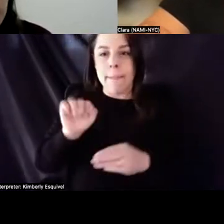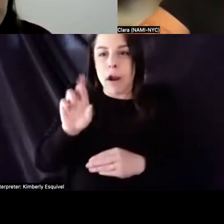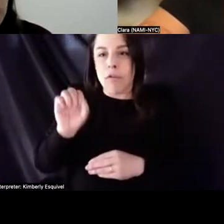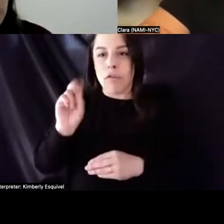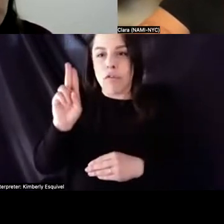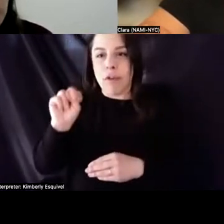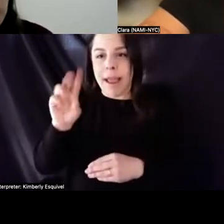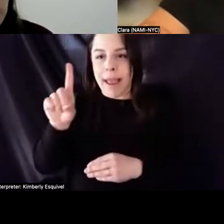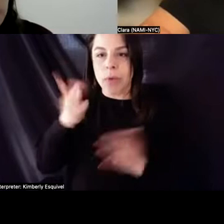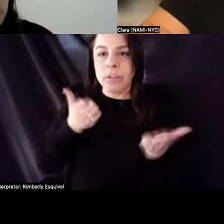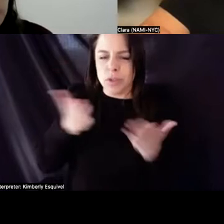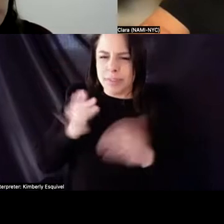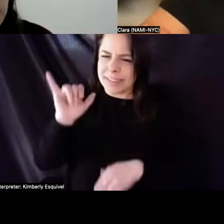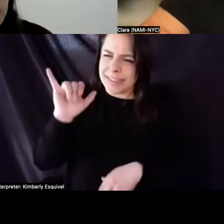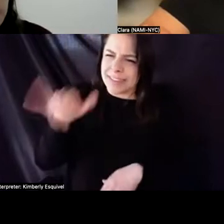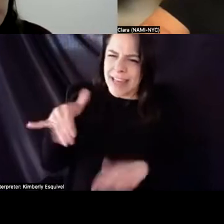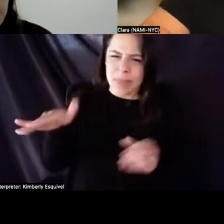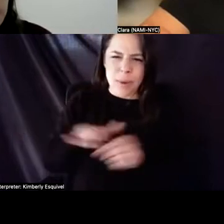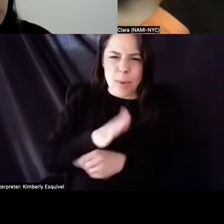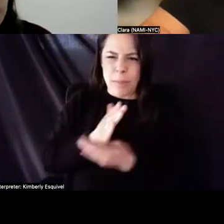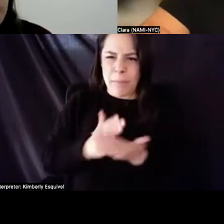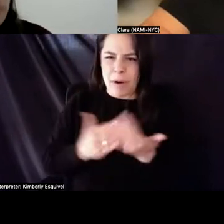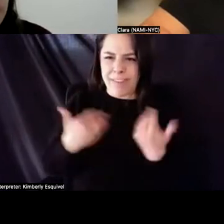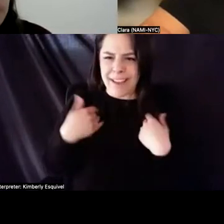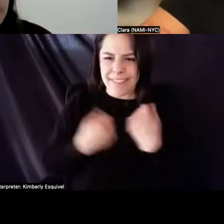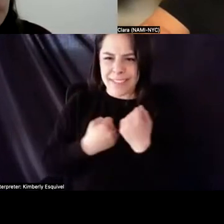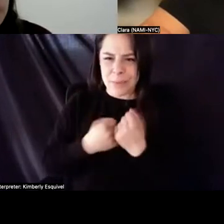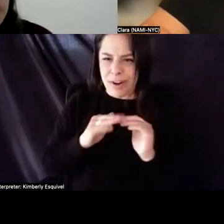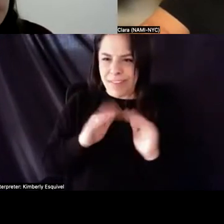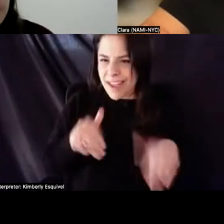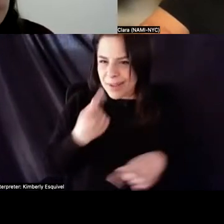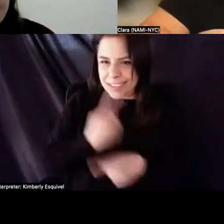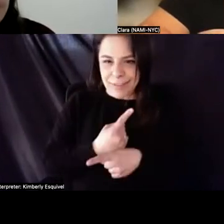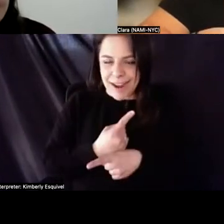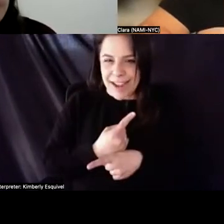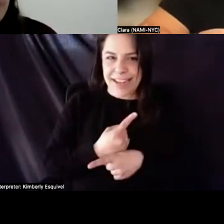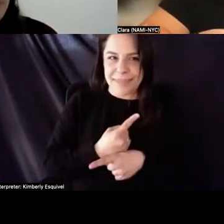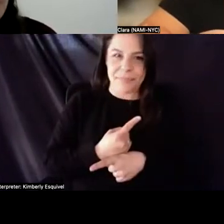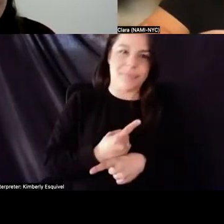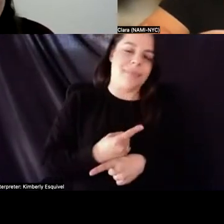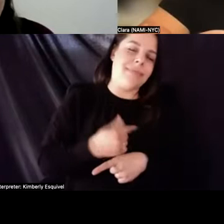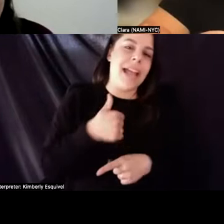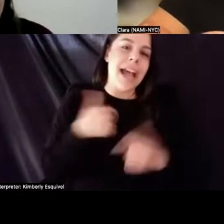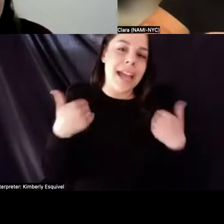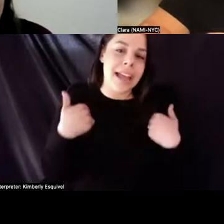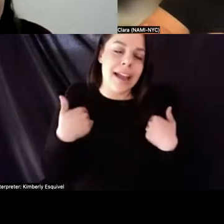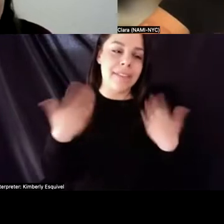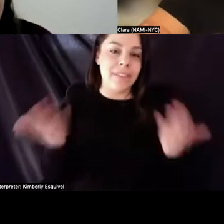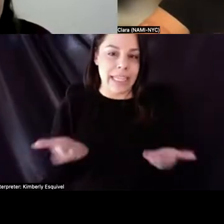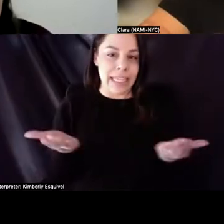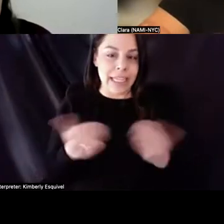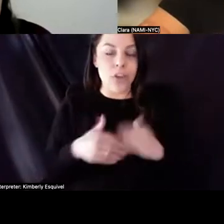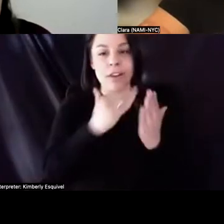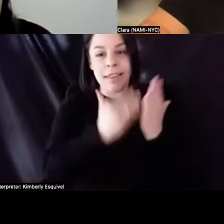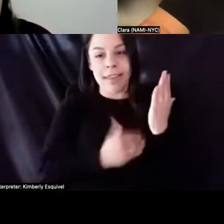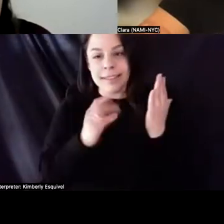whole crux of being in supportive housing? Um, so, uh, have here the list of